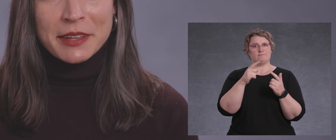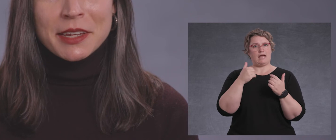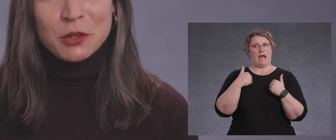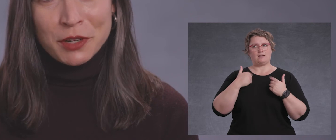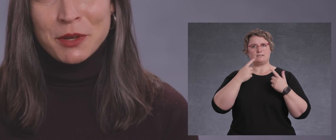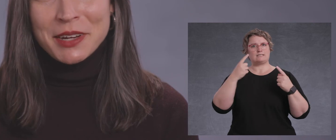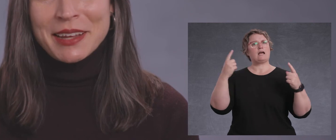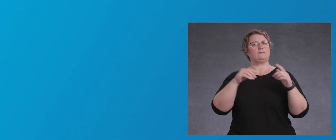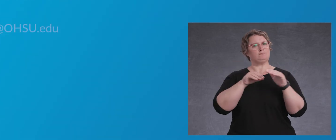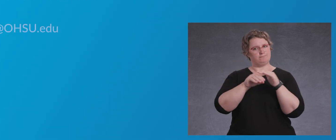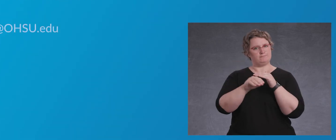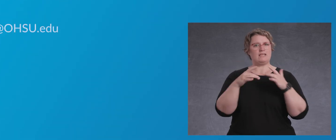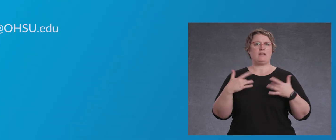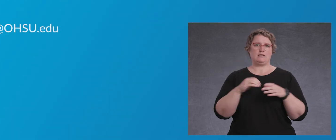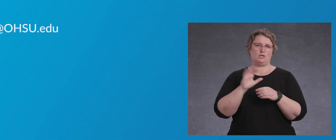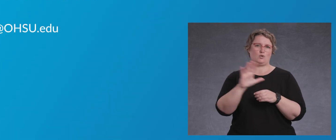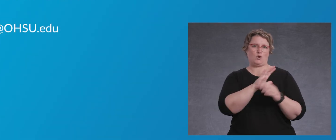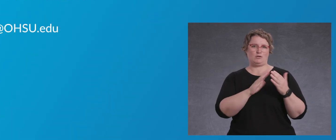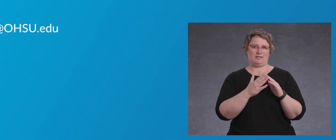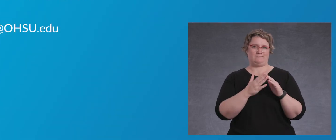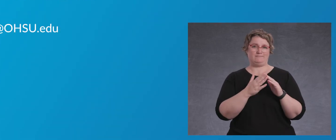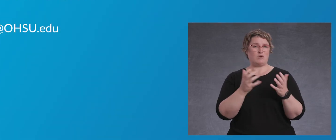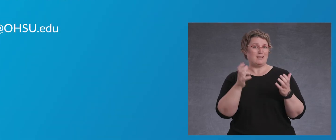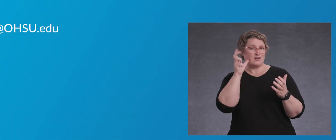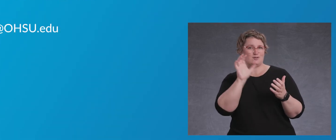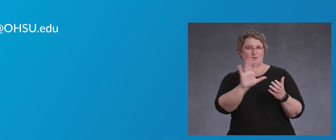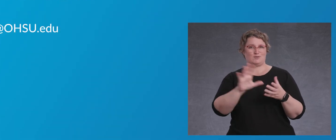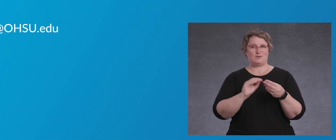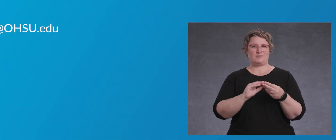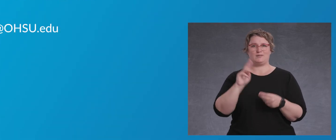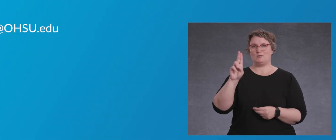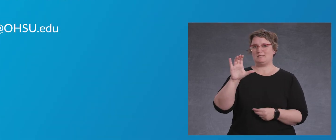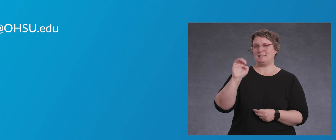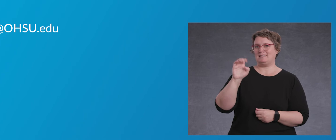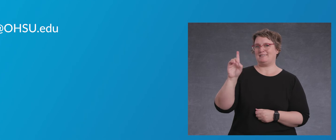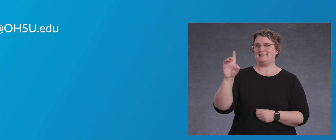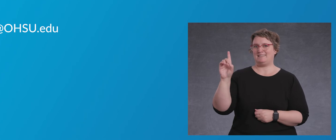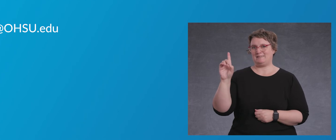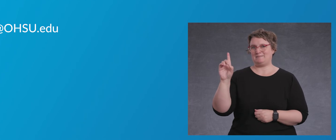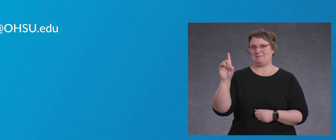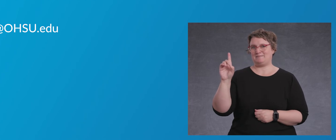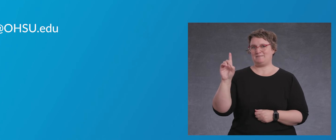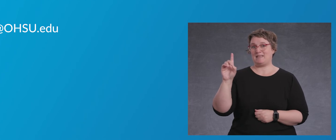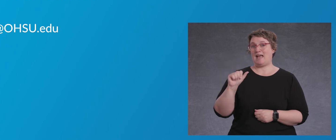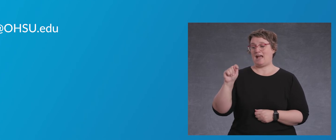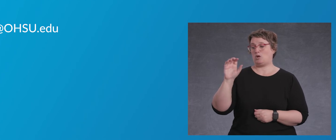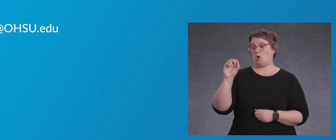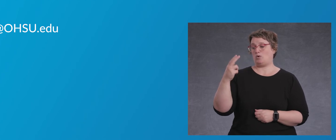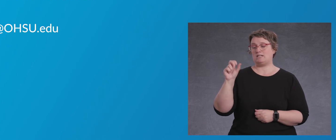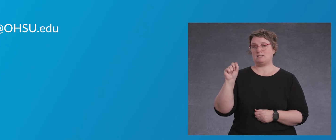event in your community. Share your stories at ucedd at